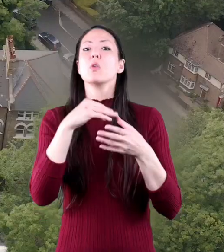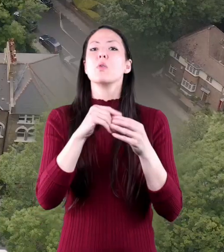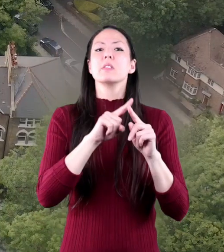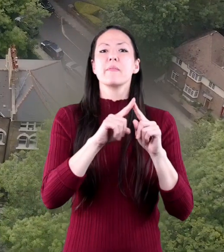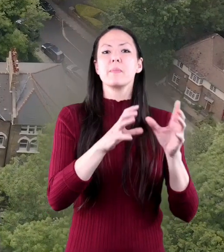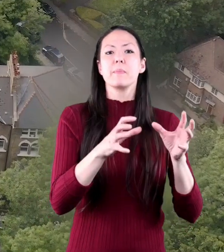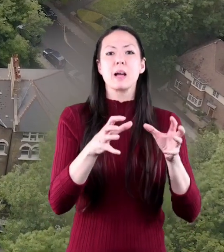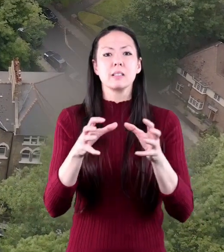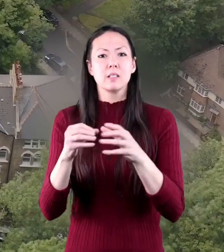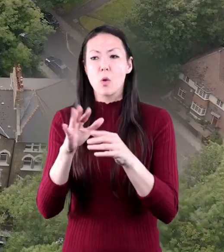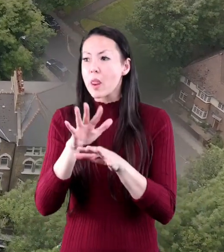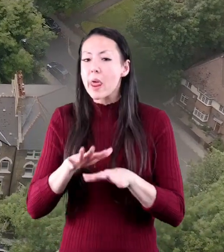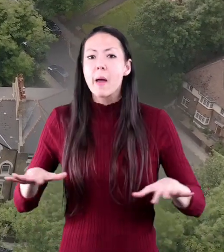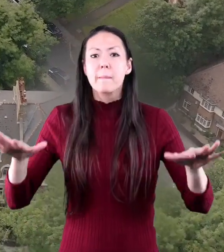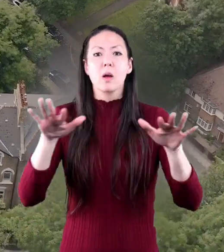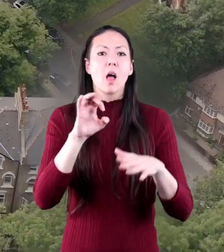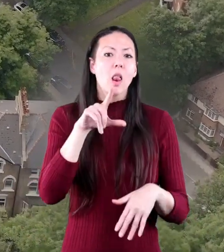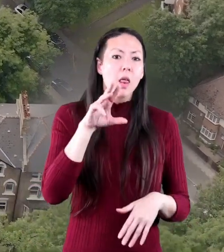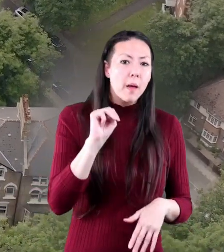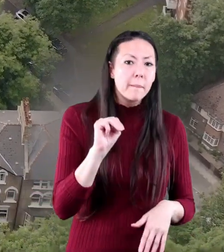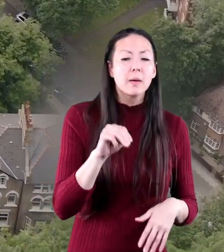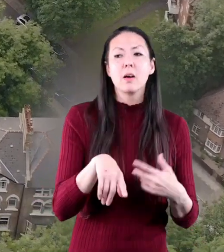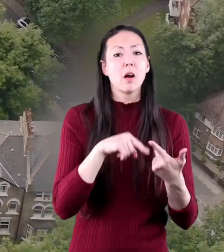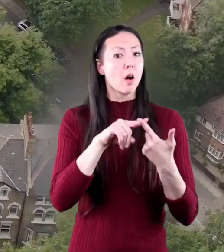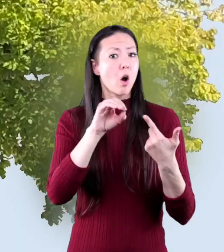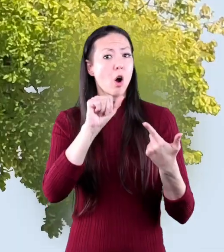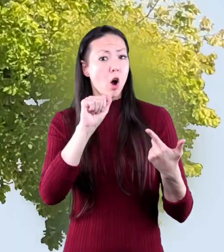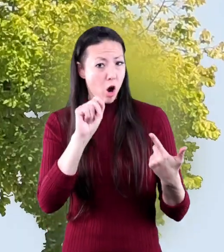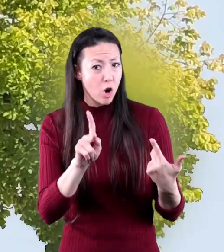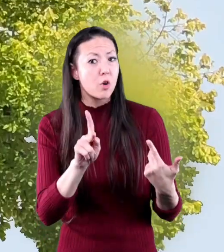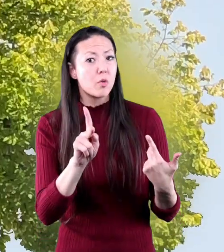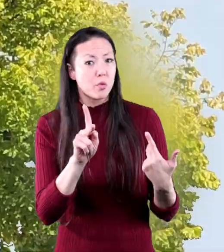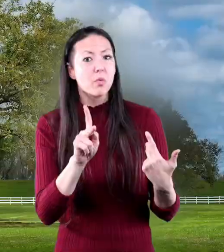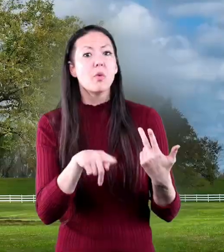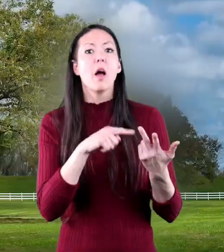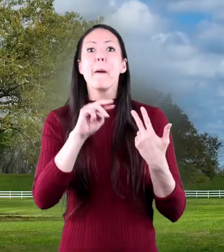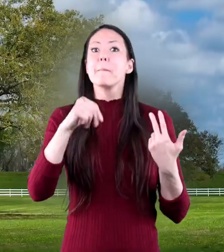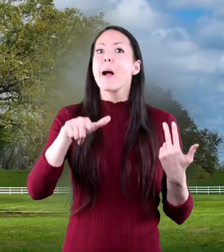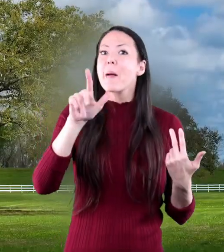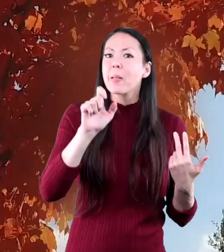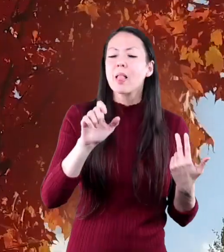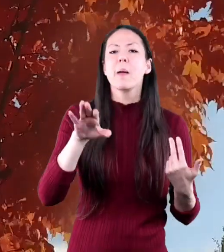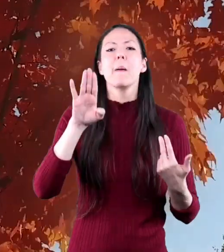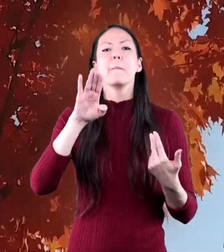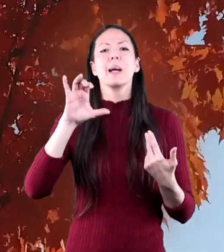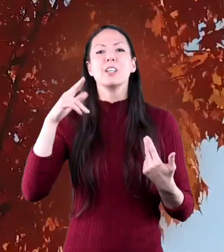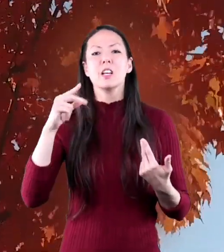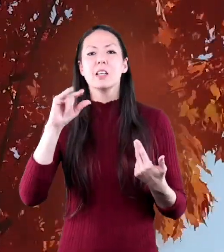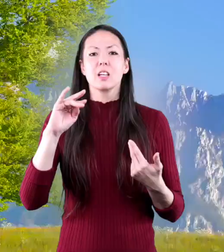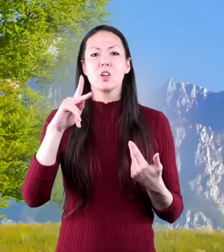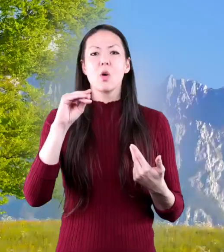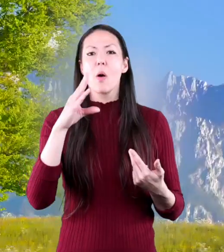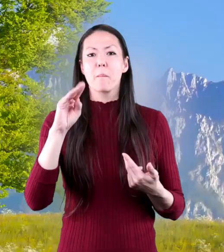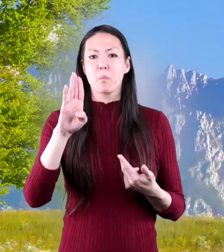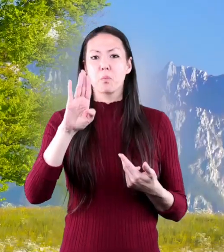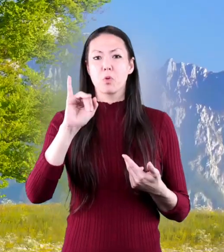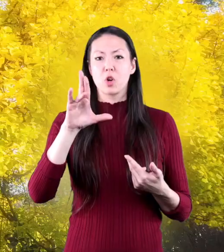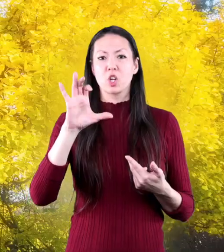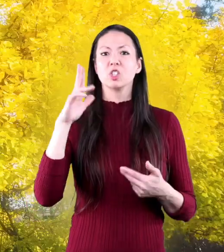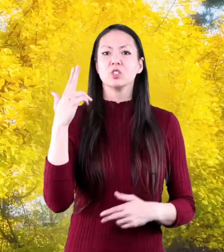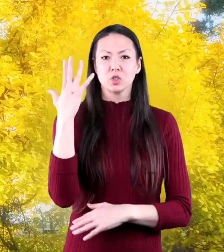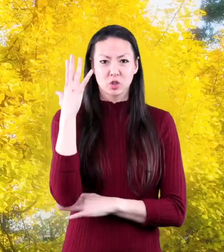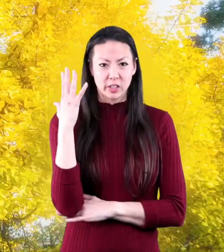and include species that you might have in your neighborhood, like elm, oak, maple, beech,